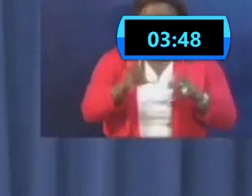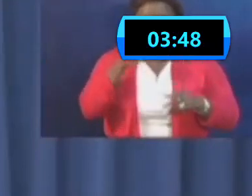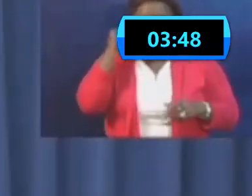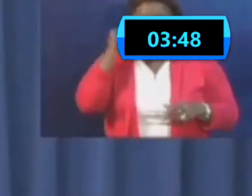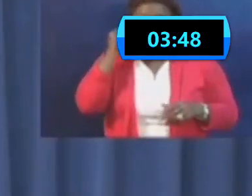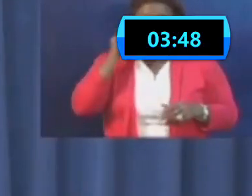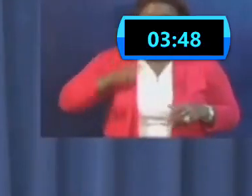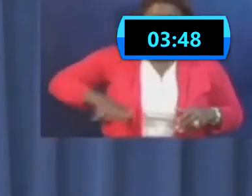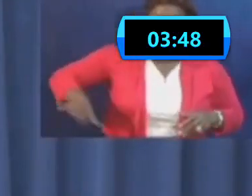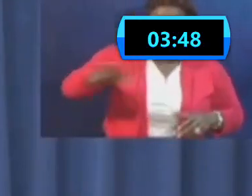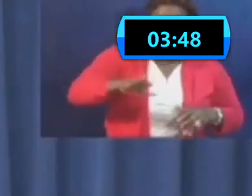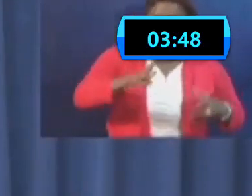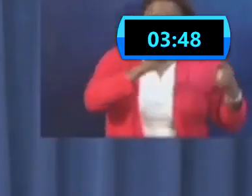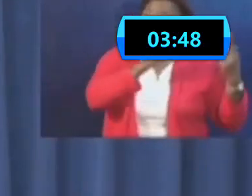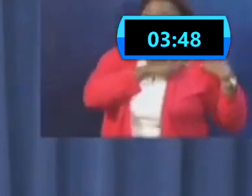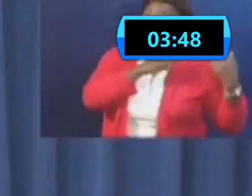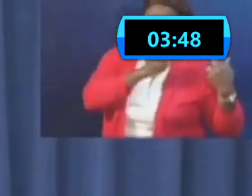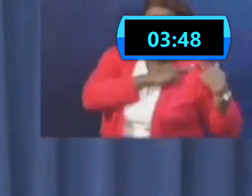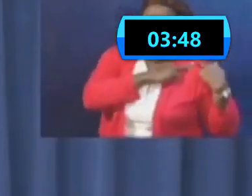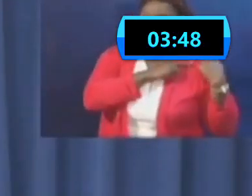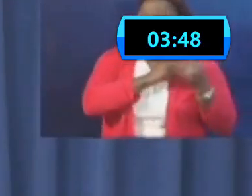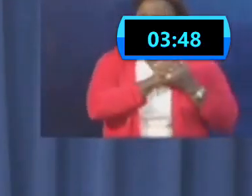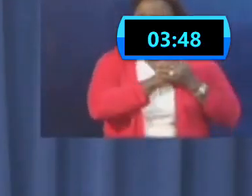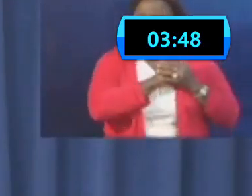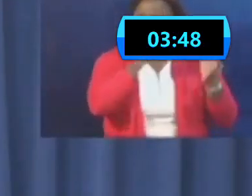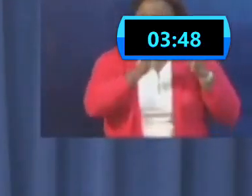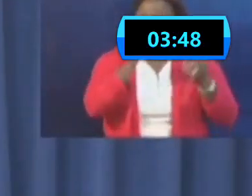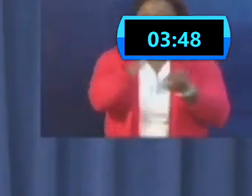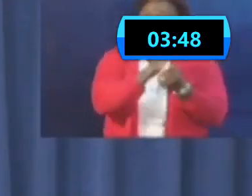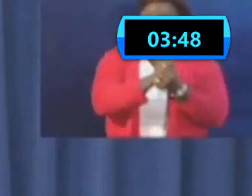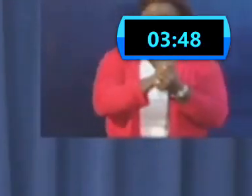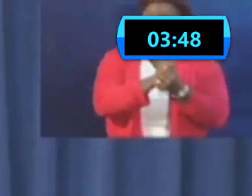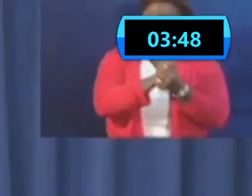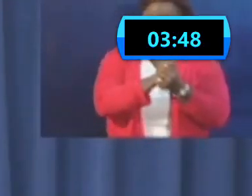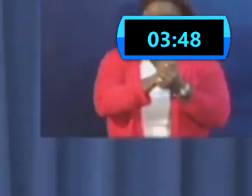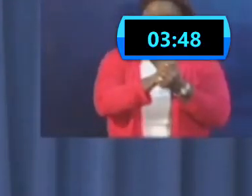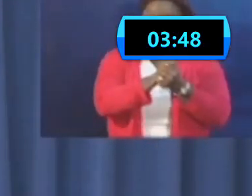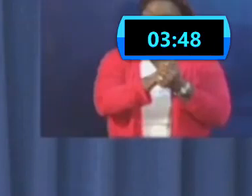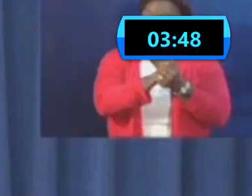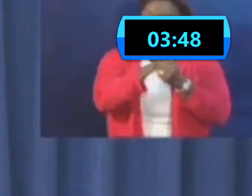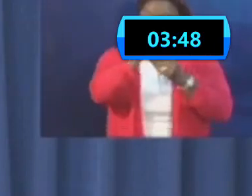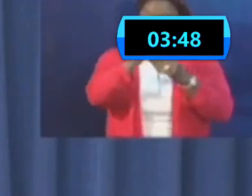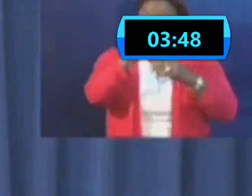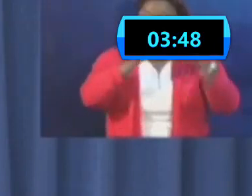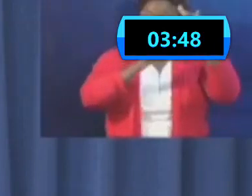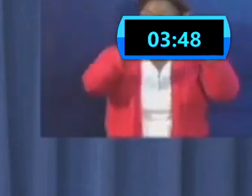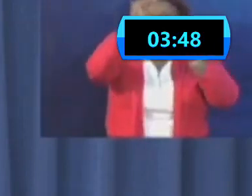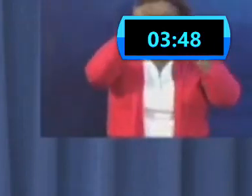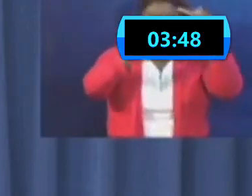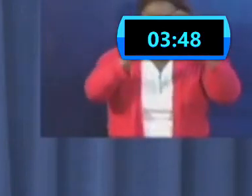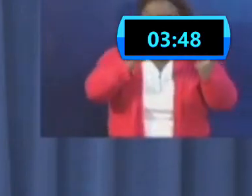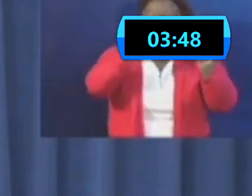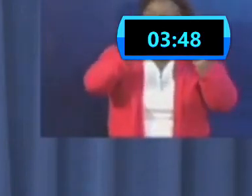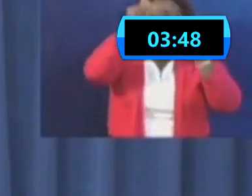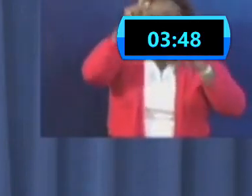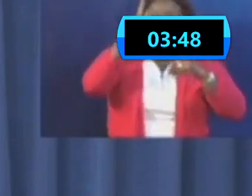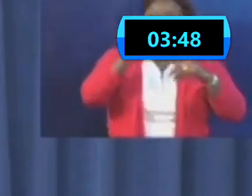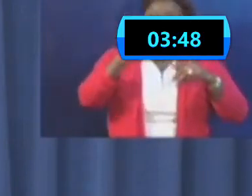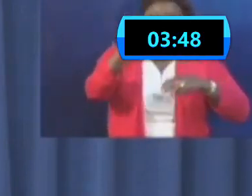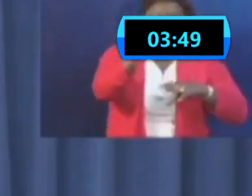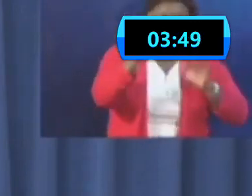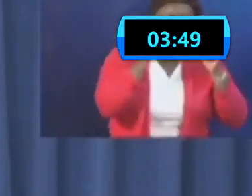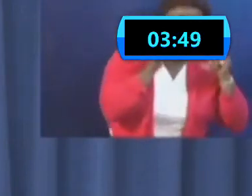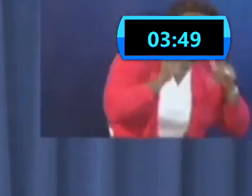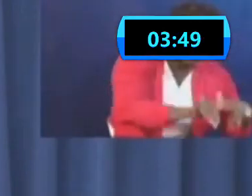that you're responsible for. If you're living in an apartment complex, you're in an apartment, one of the apartments, that is your home,